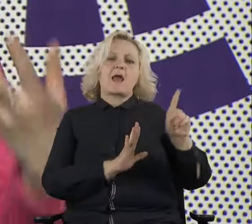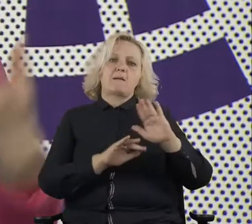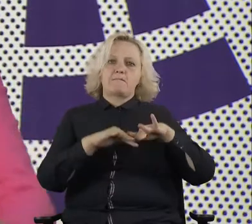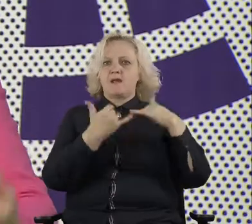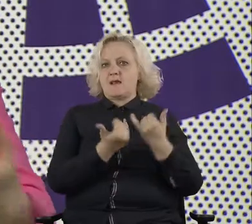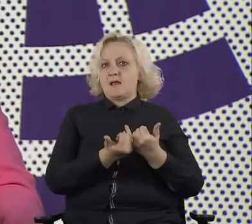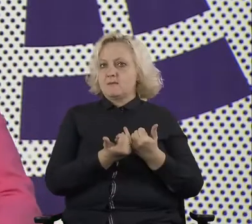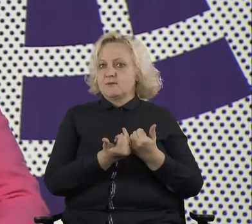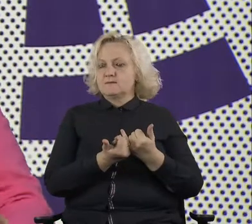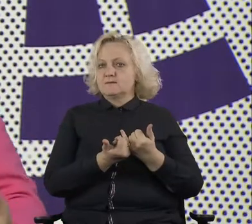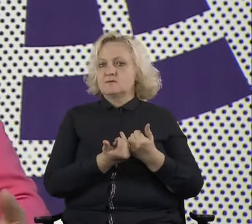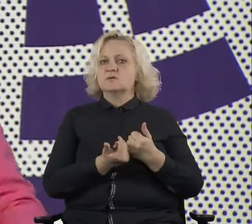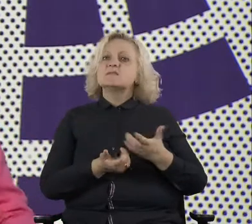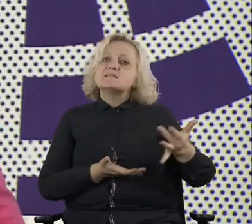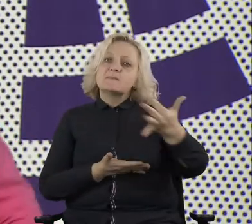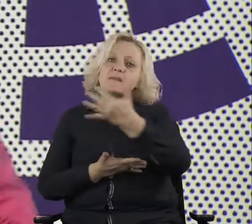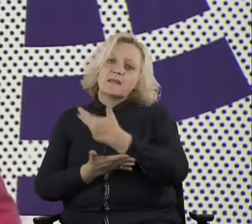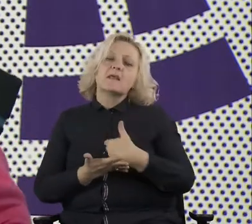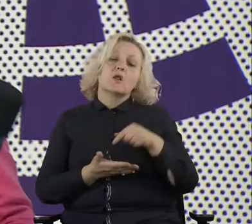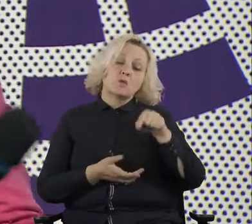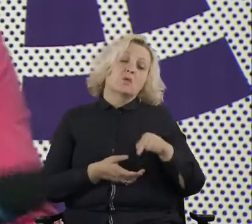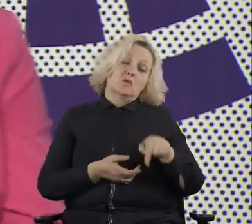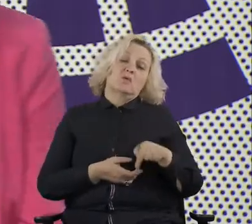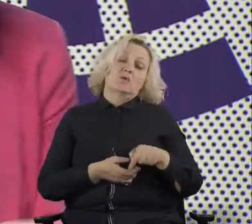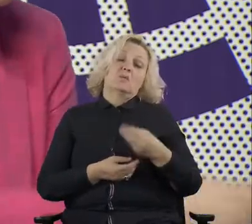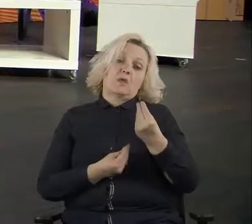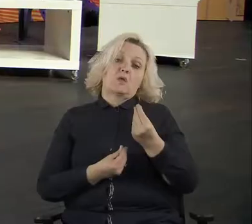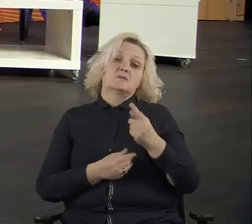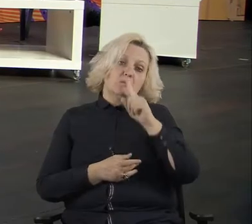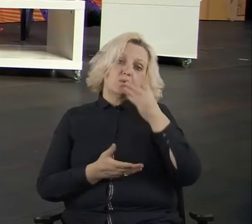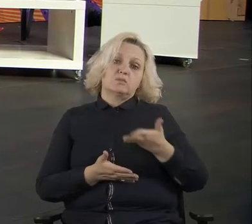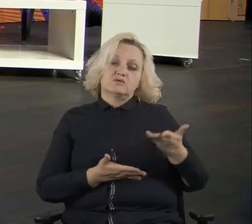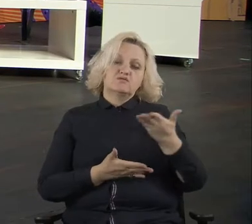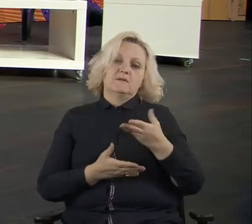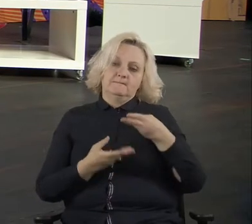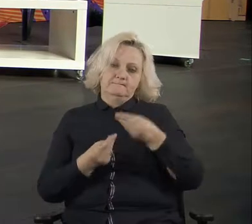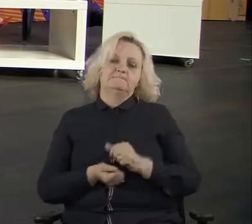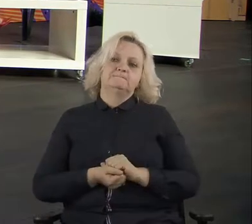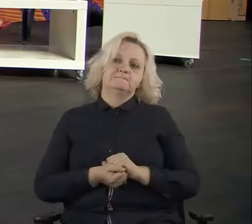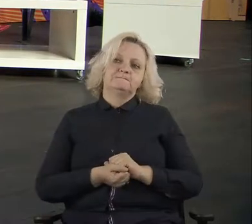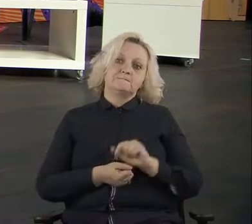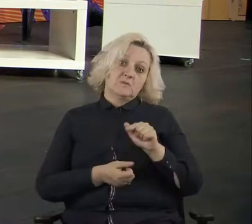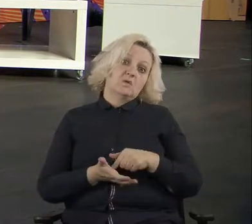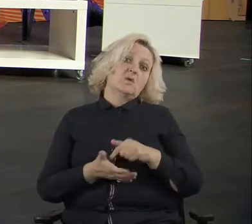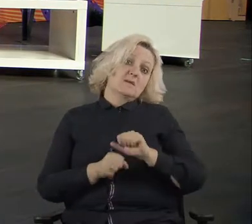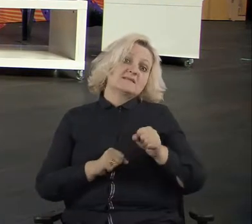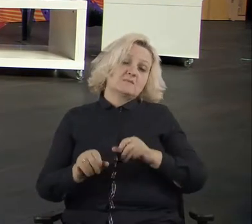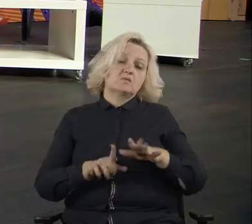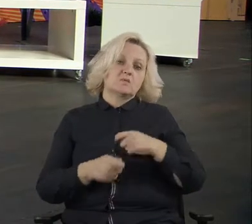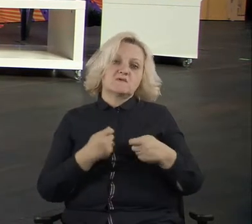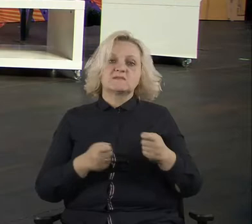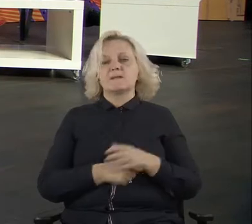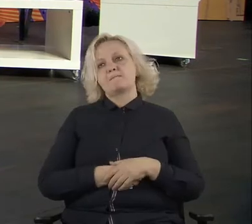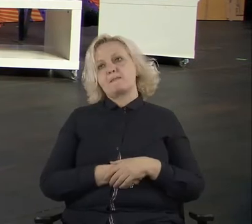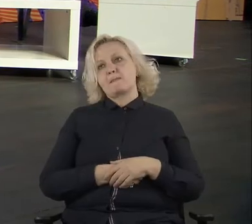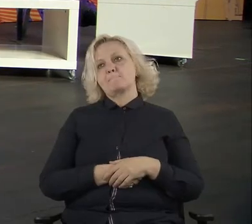discussed and deliberate and then, then decide. Okay. Thank you. You stay now. Uh, for sure. Technology can be